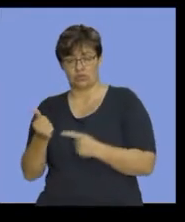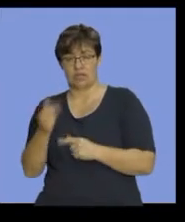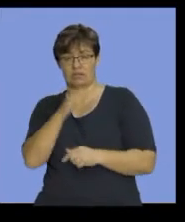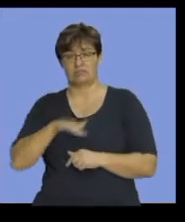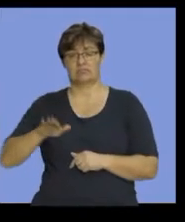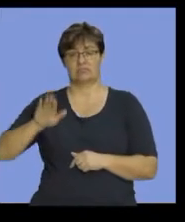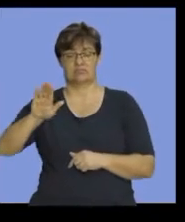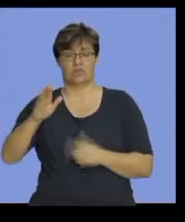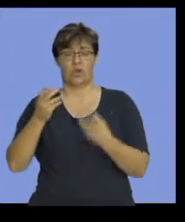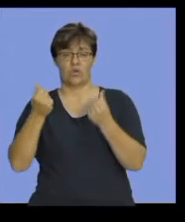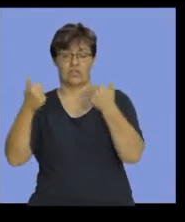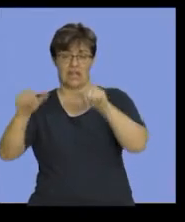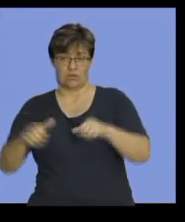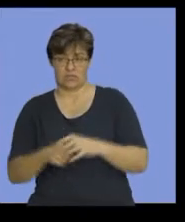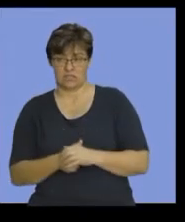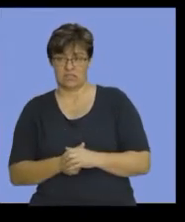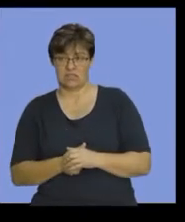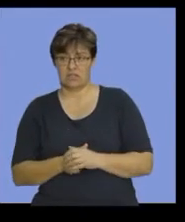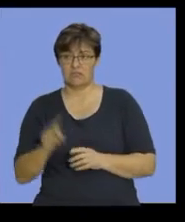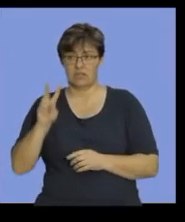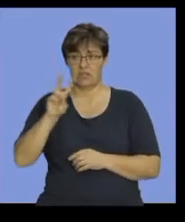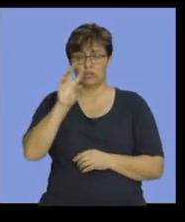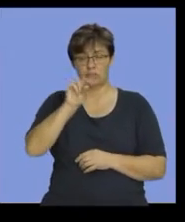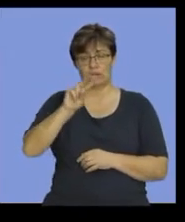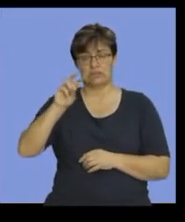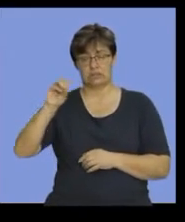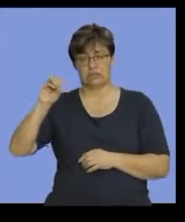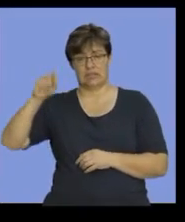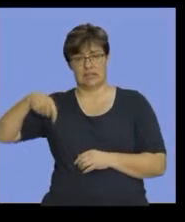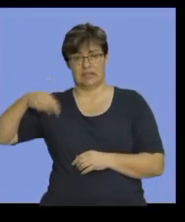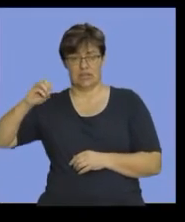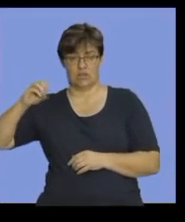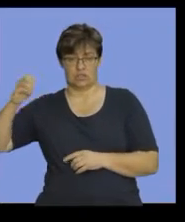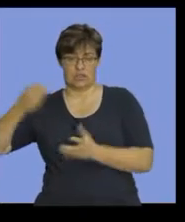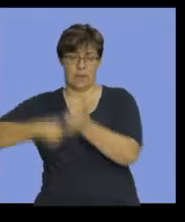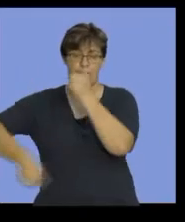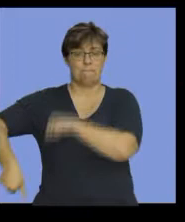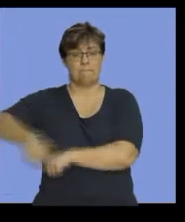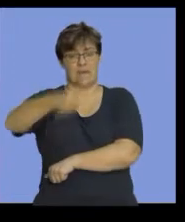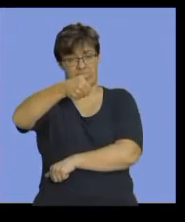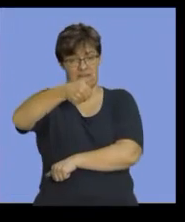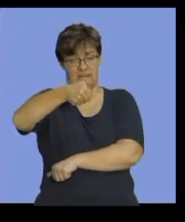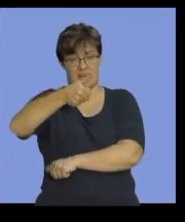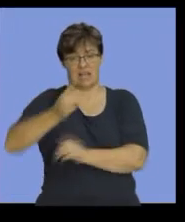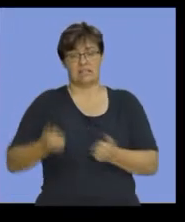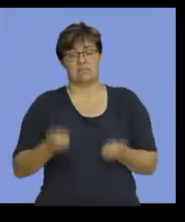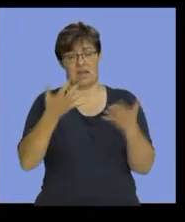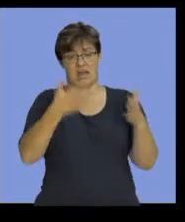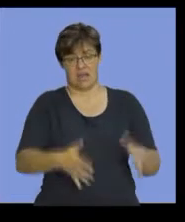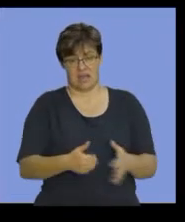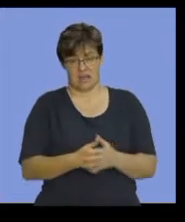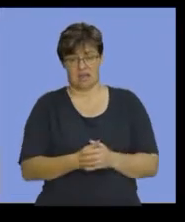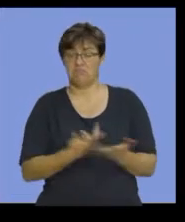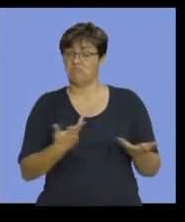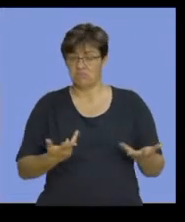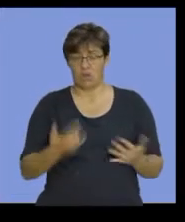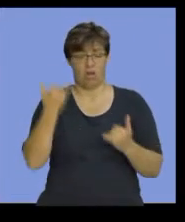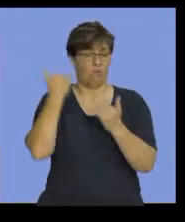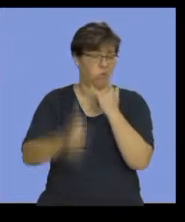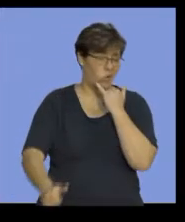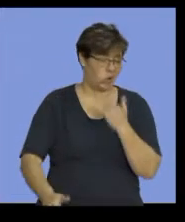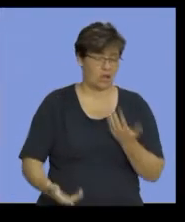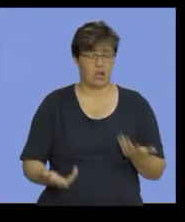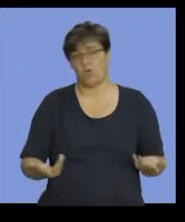account. Here you can see is the return of material to my suppliers. I said either defective,